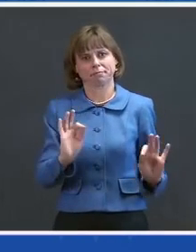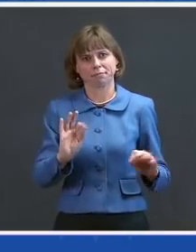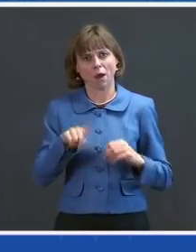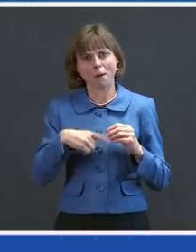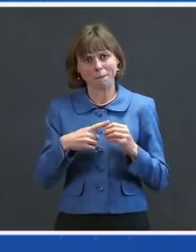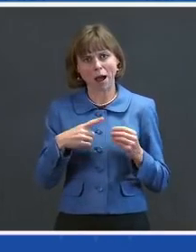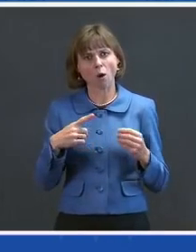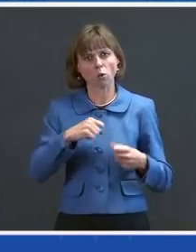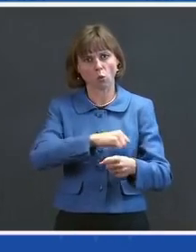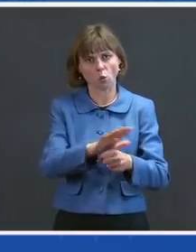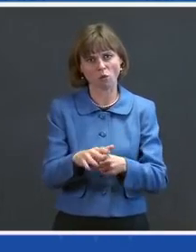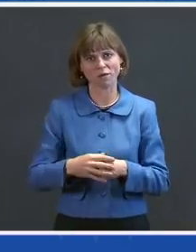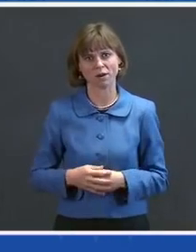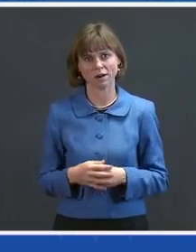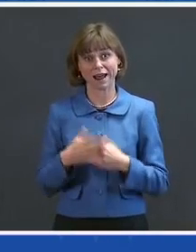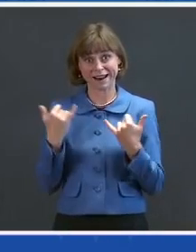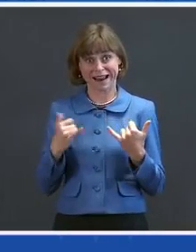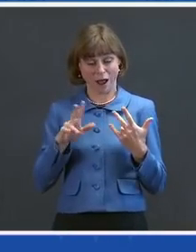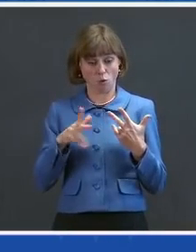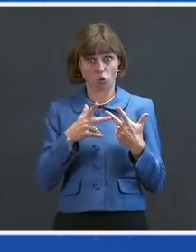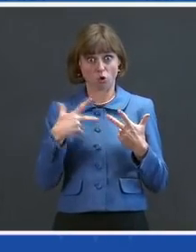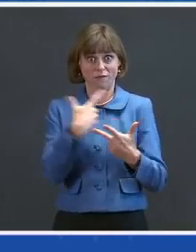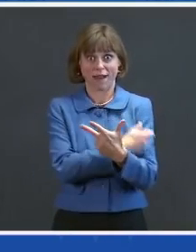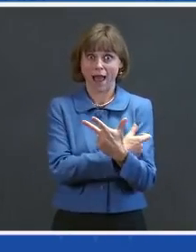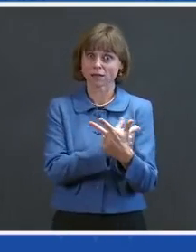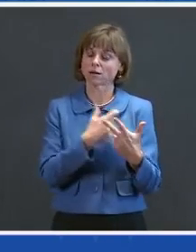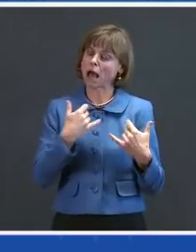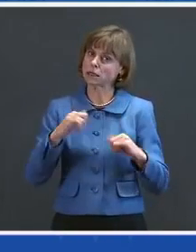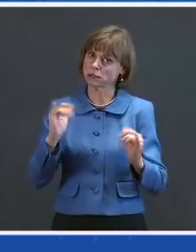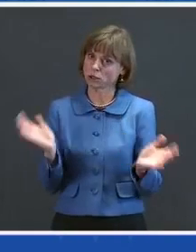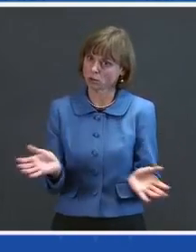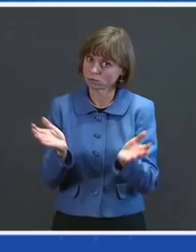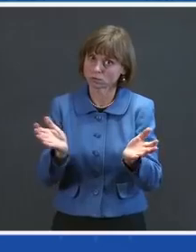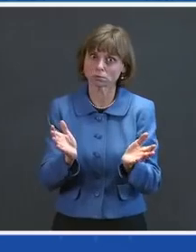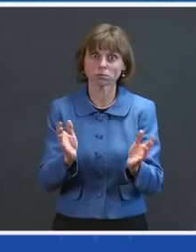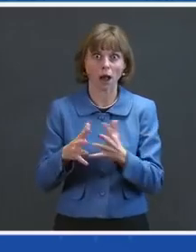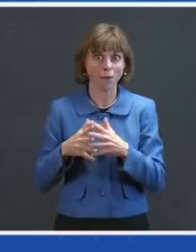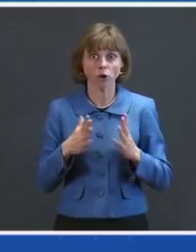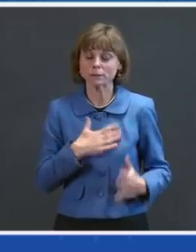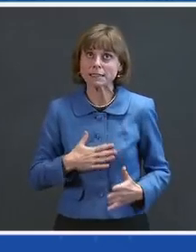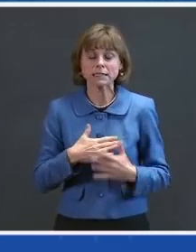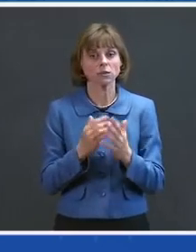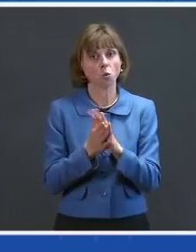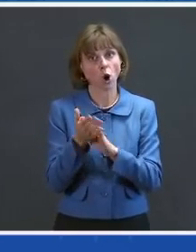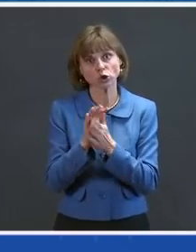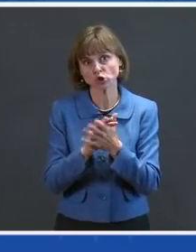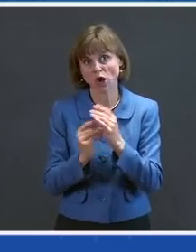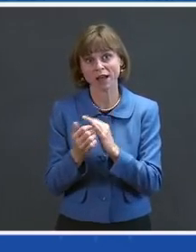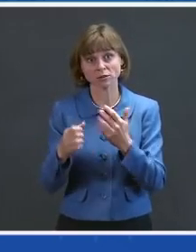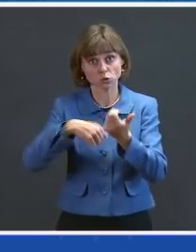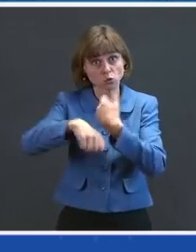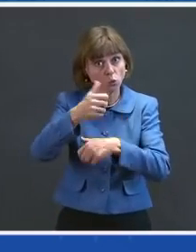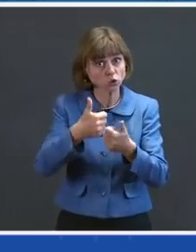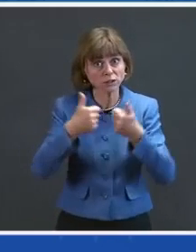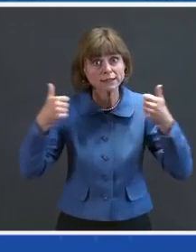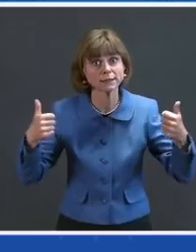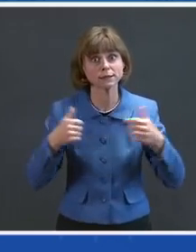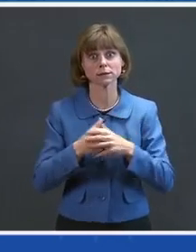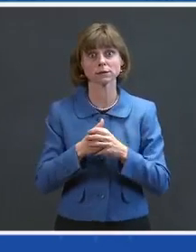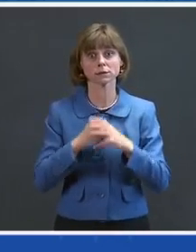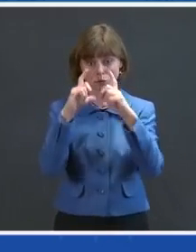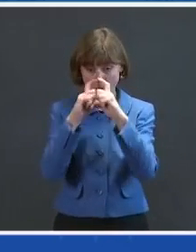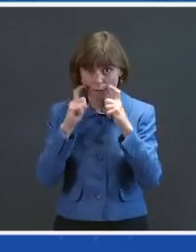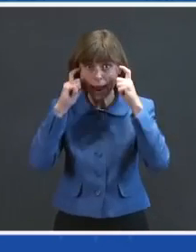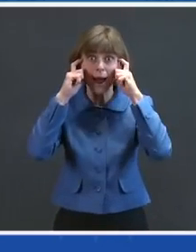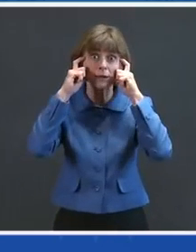vaccine, I urge all Americans, please keep washing your hands. Stay socially distanced. Wear